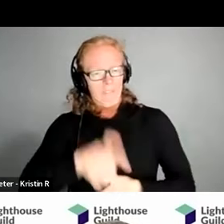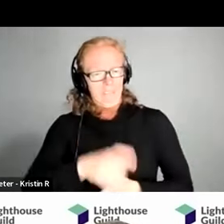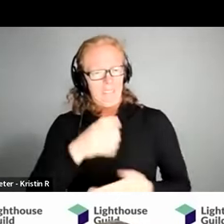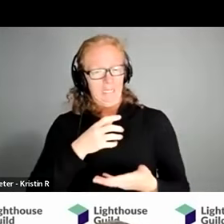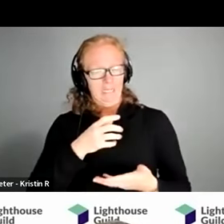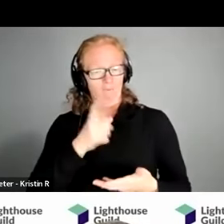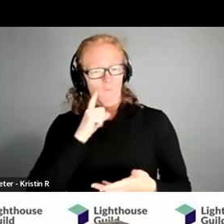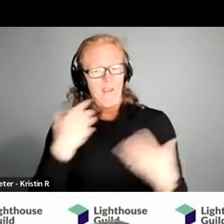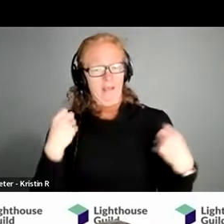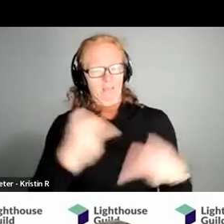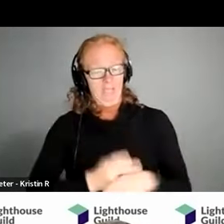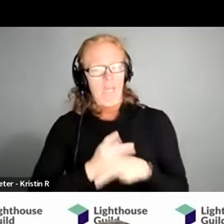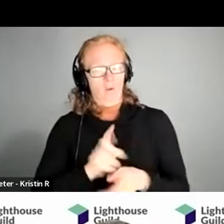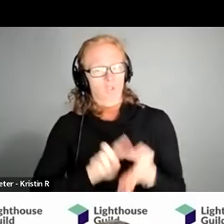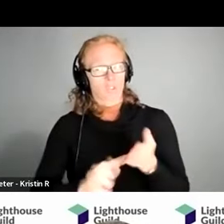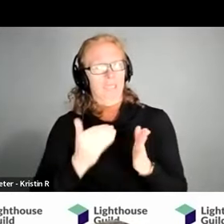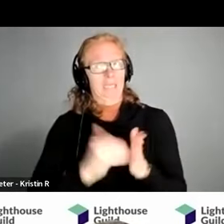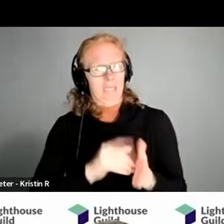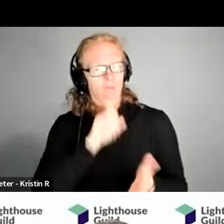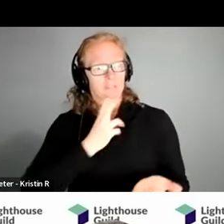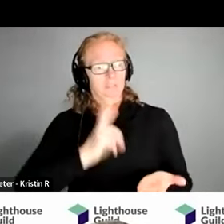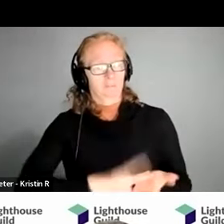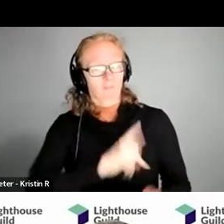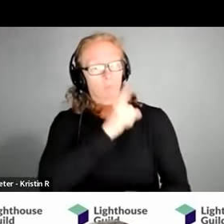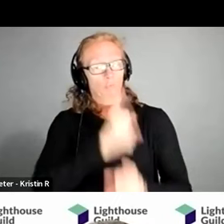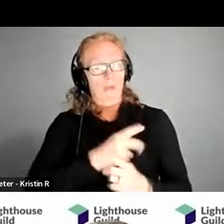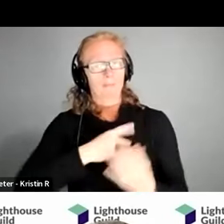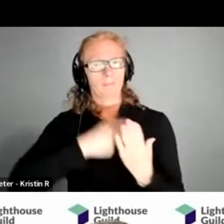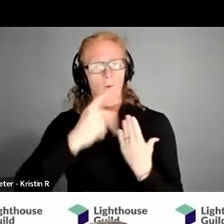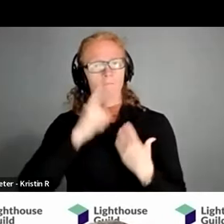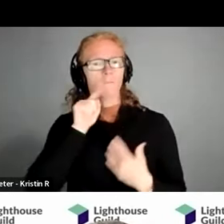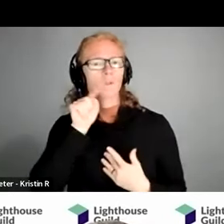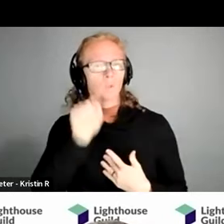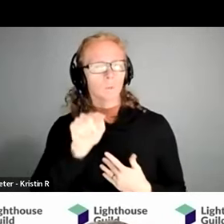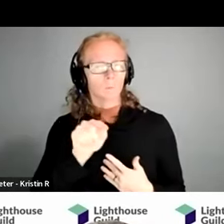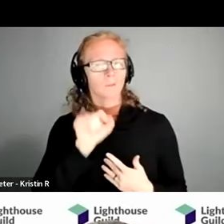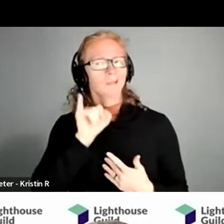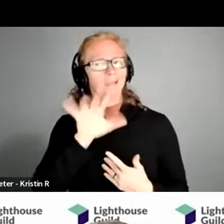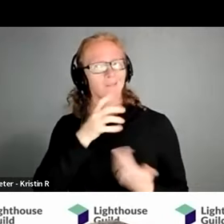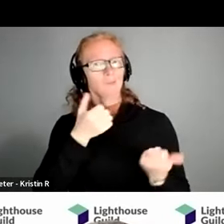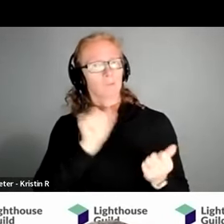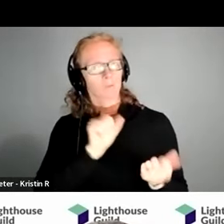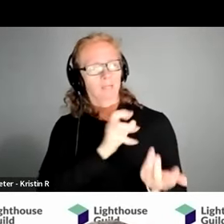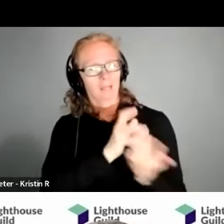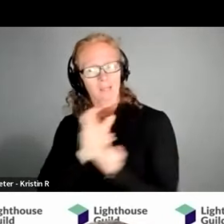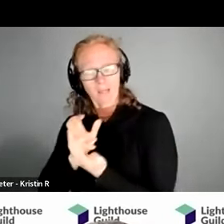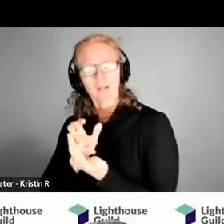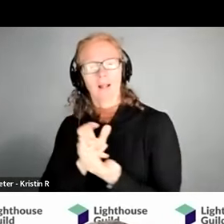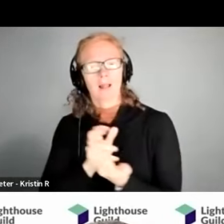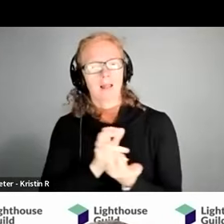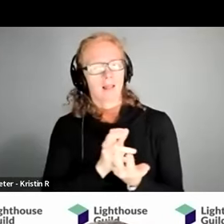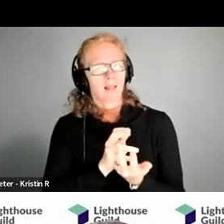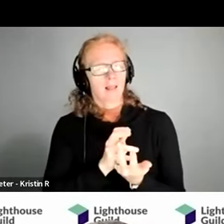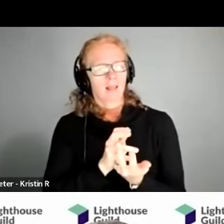health care and double check that you're signing up for the right program for you if you're going down that road um do either